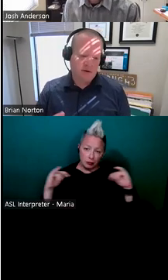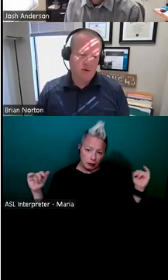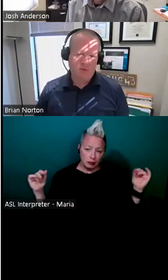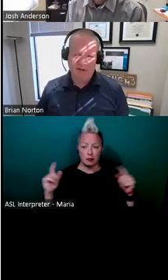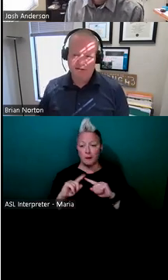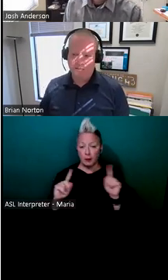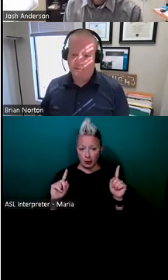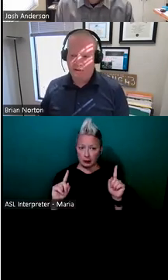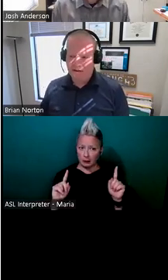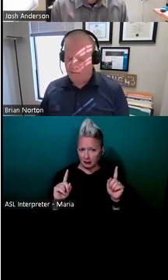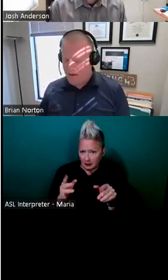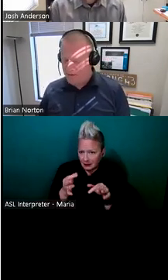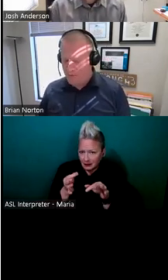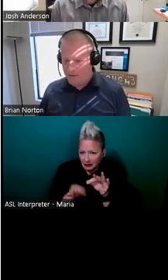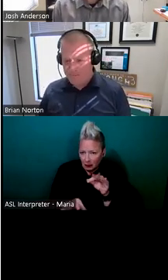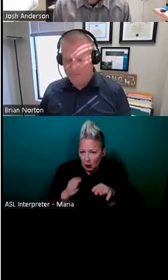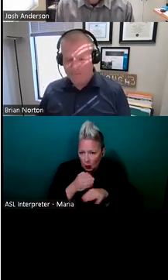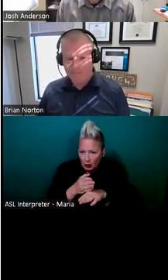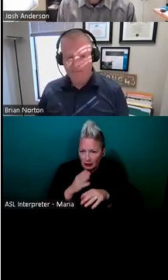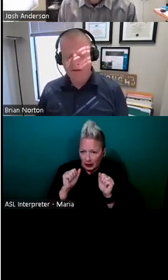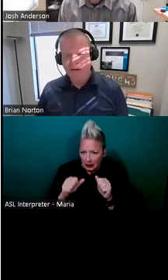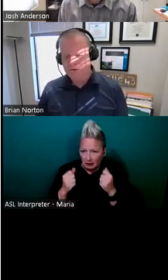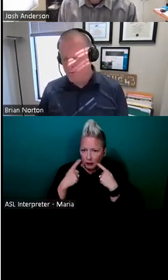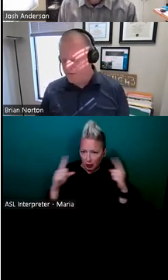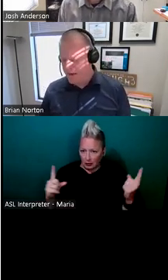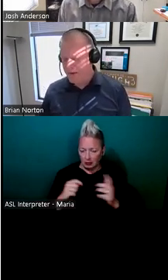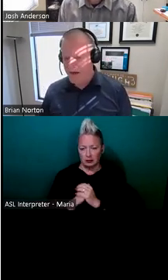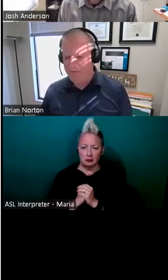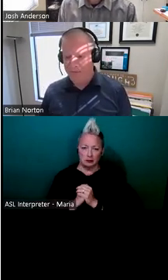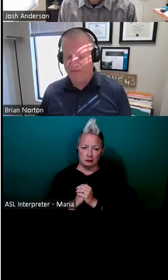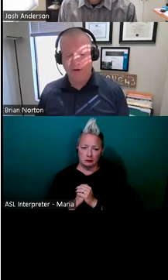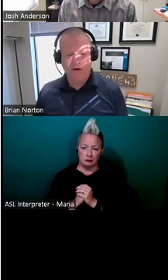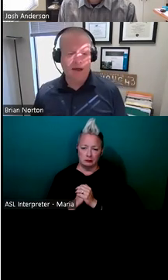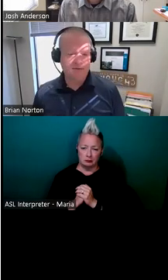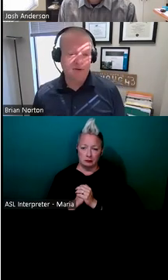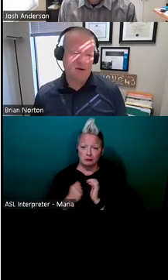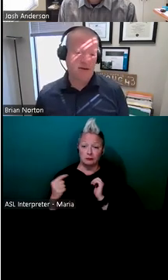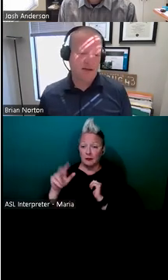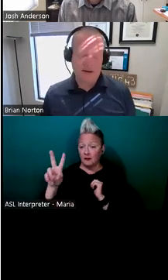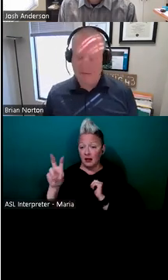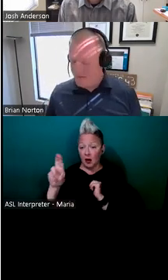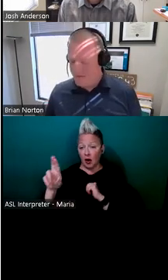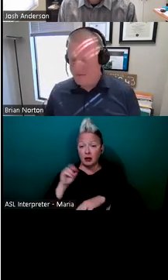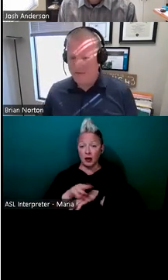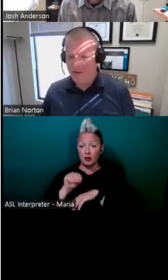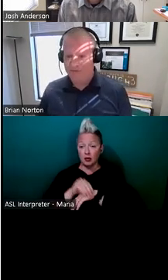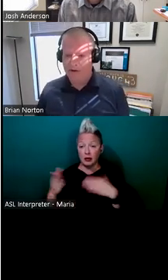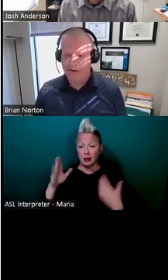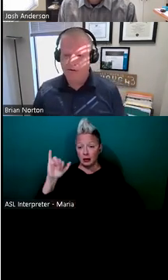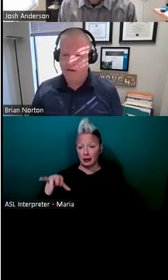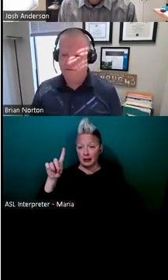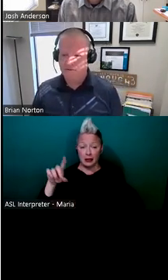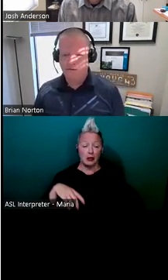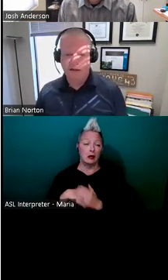However, it could be as simple as a block of wood. Here's one that I've got from a VR counselor here in Indiana that I thought was